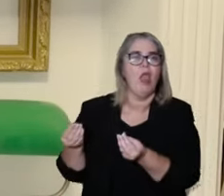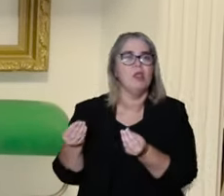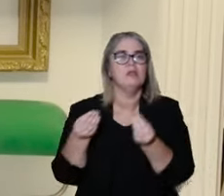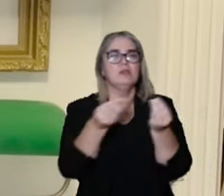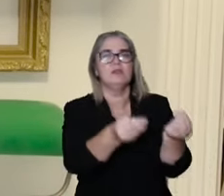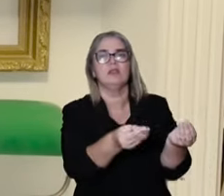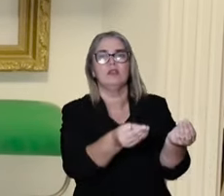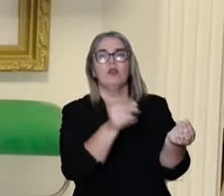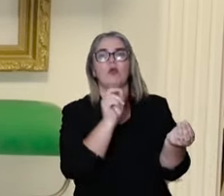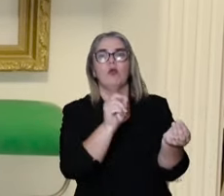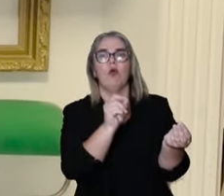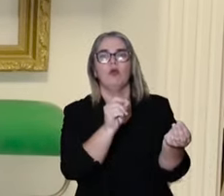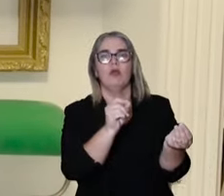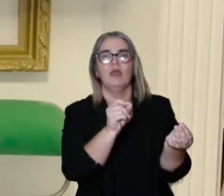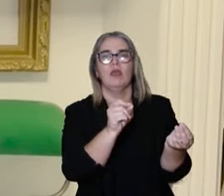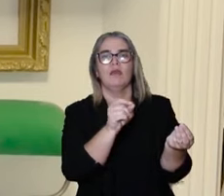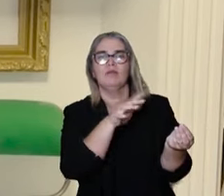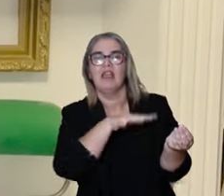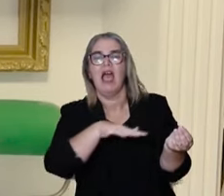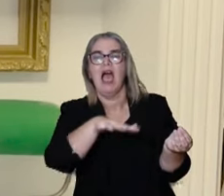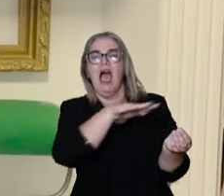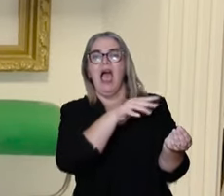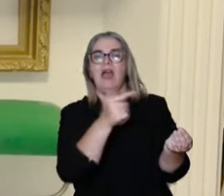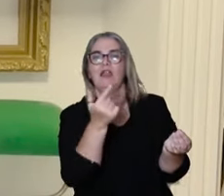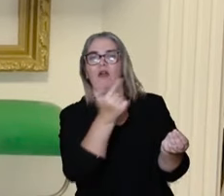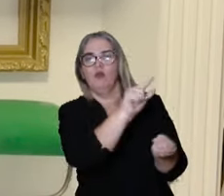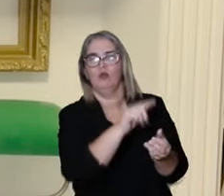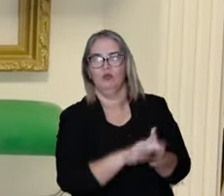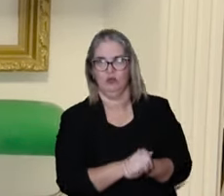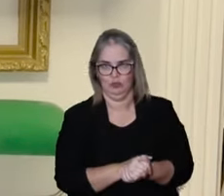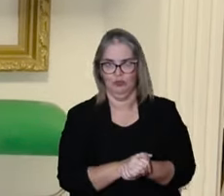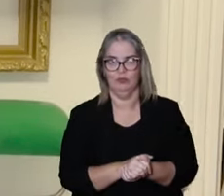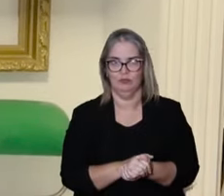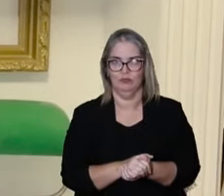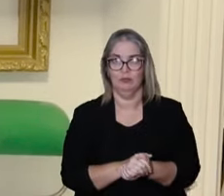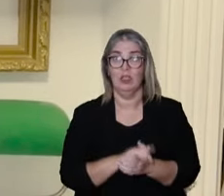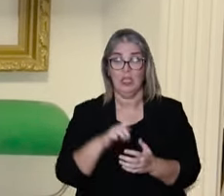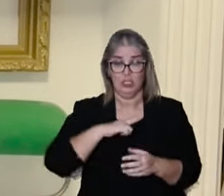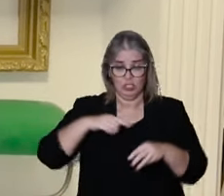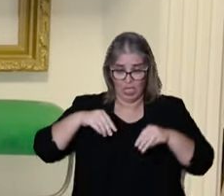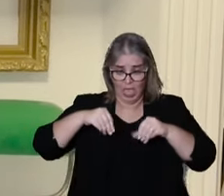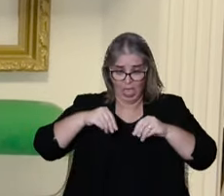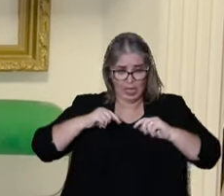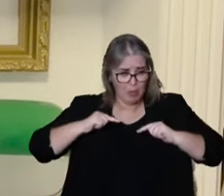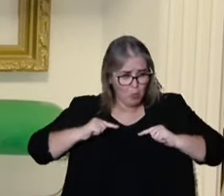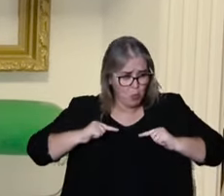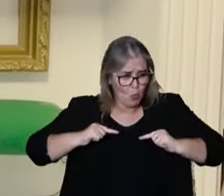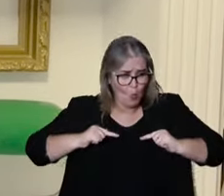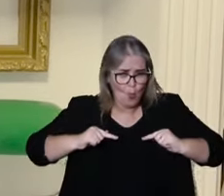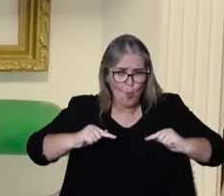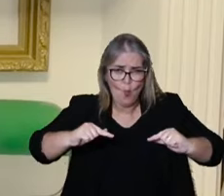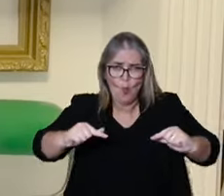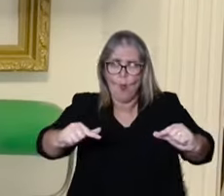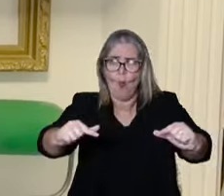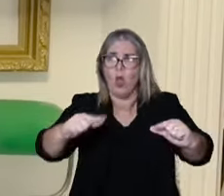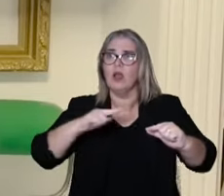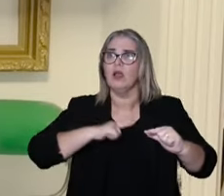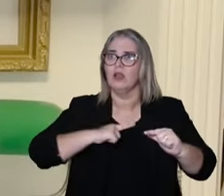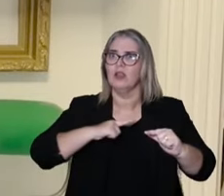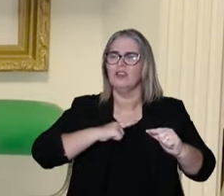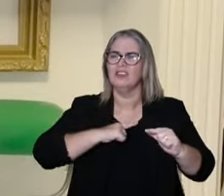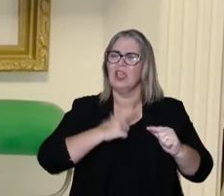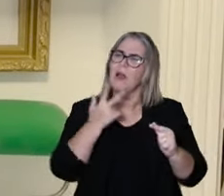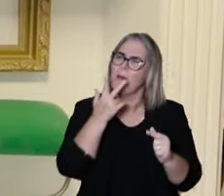And they delivered this to the sun and the winter. On the deserts of the west, we